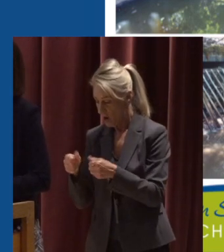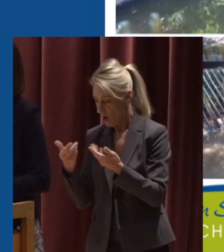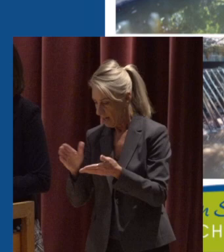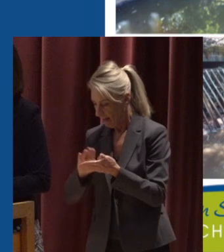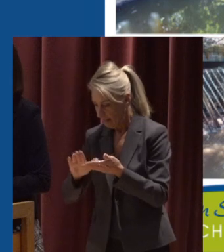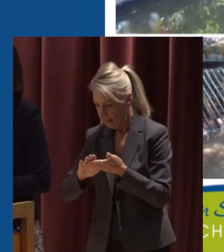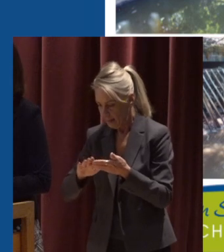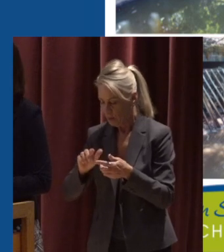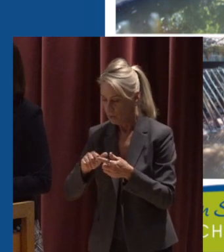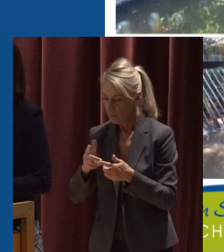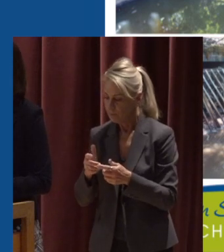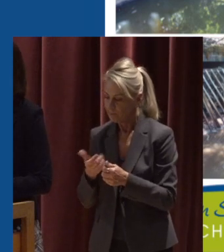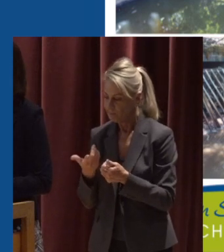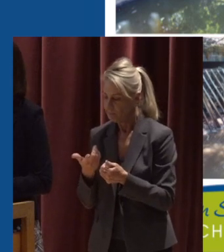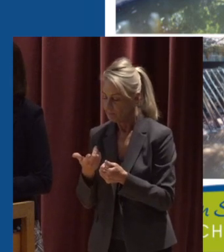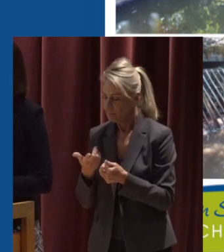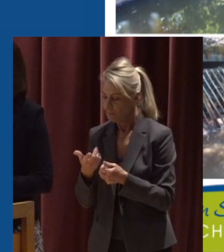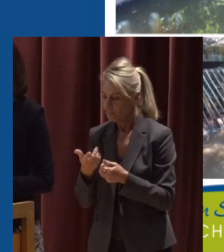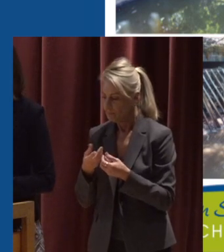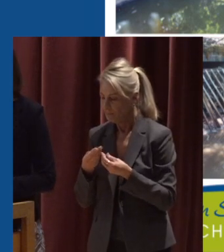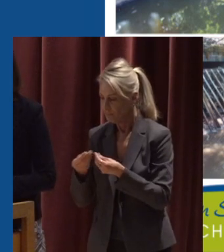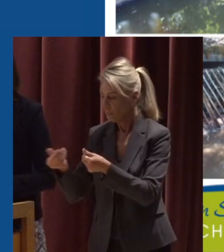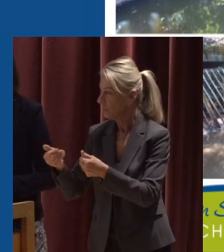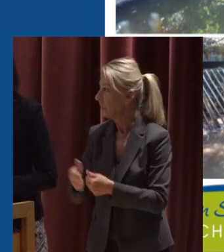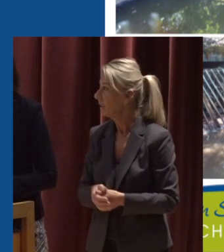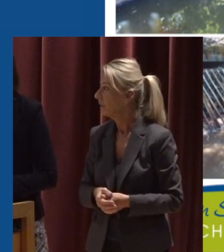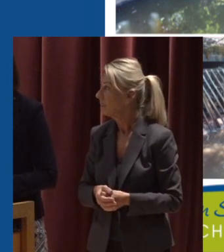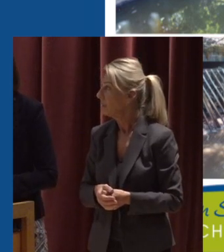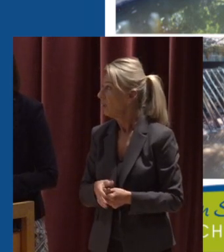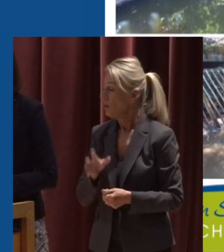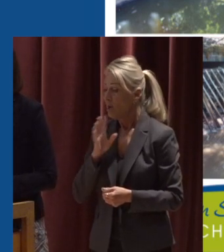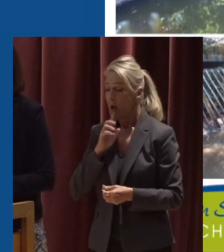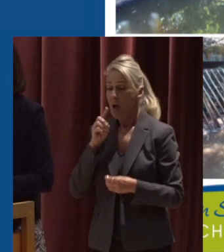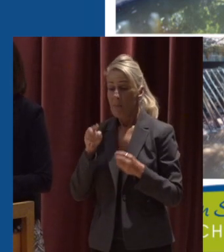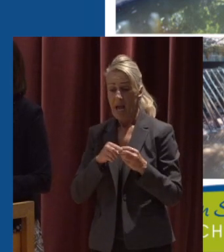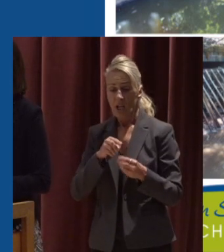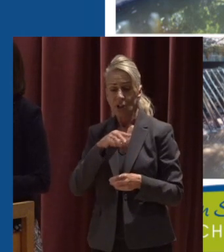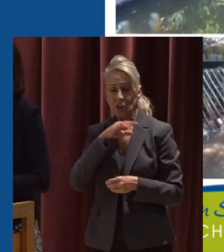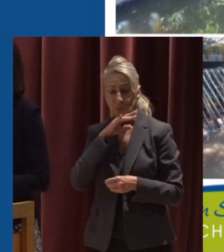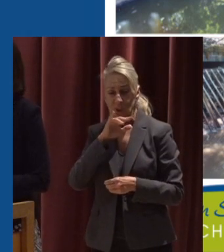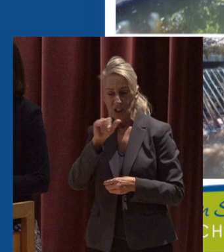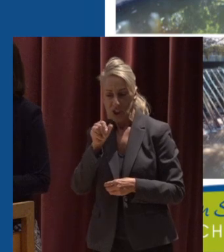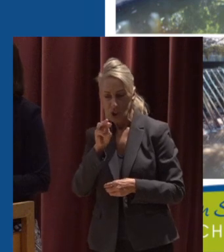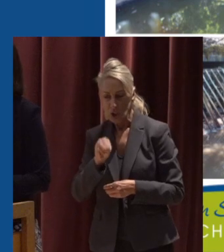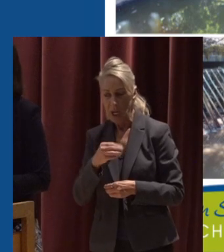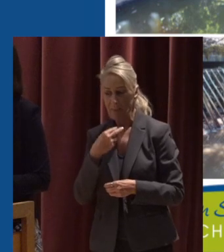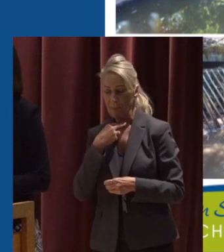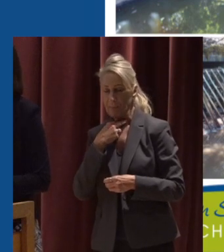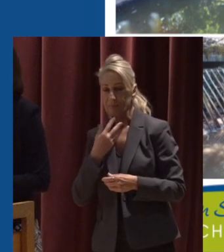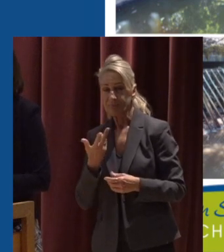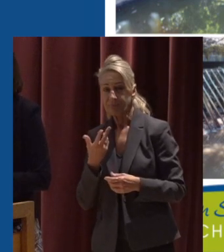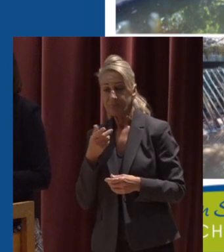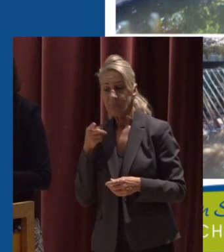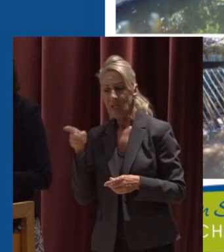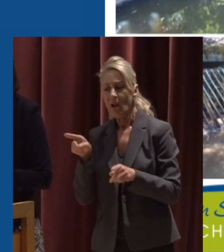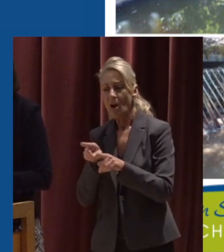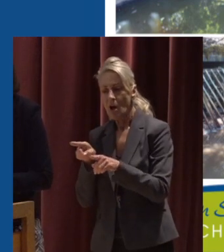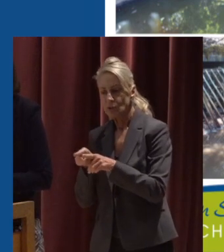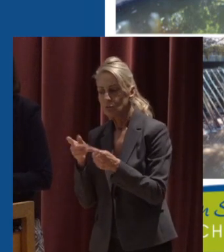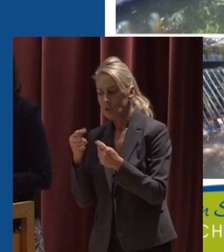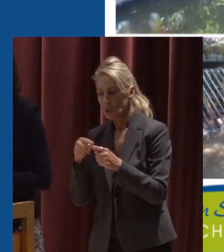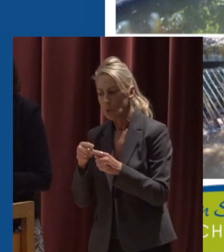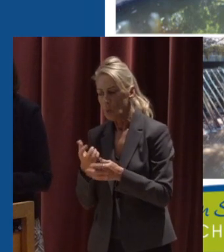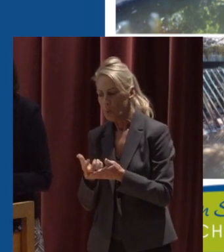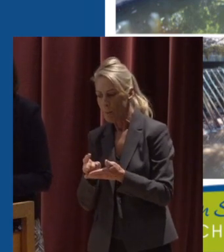to ensure conveyance Now we talk a lot about debris jams The city of Salem and the stream crew specifically also tries to